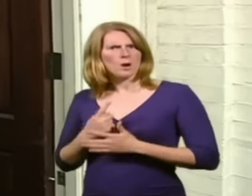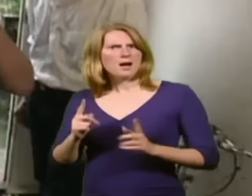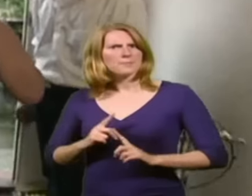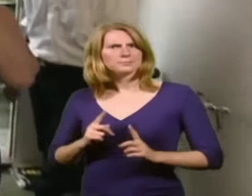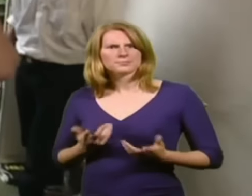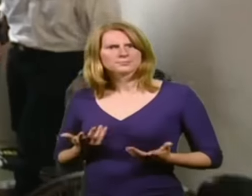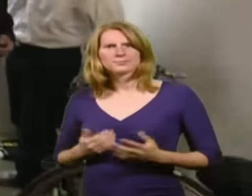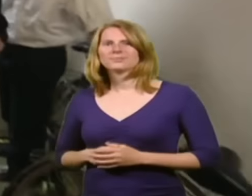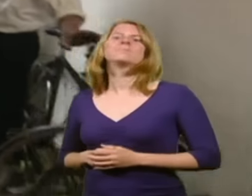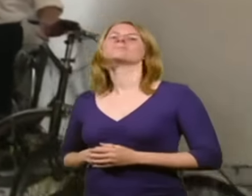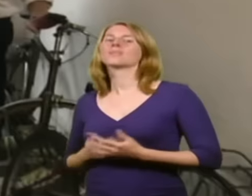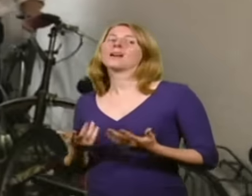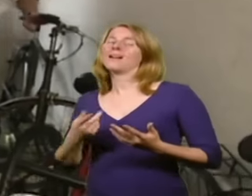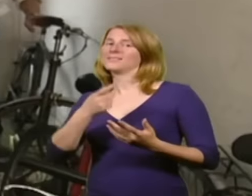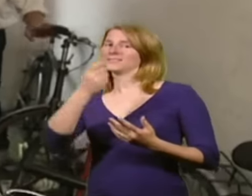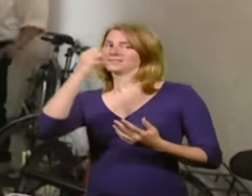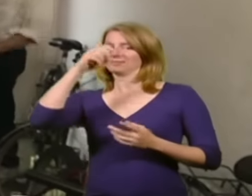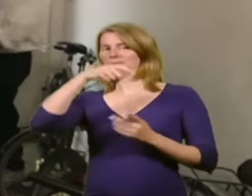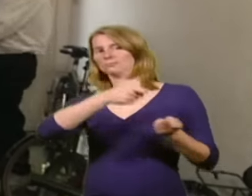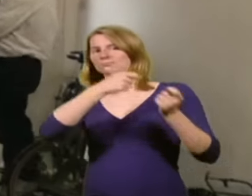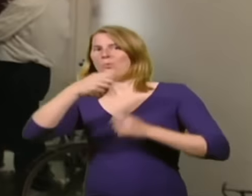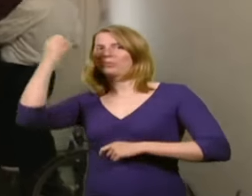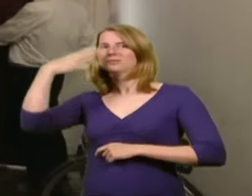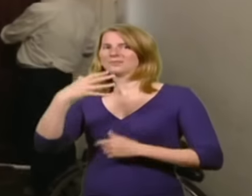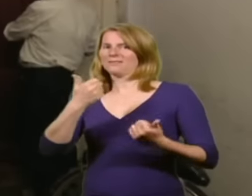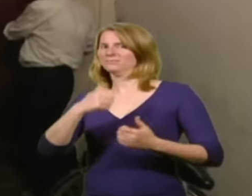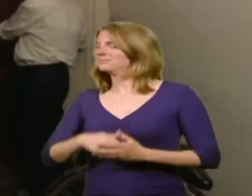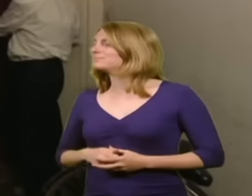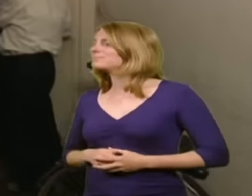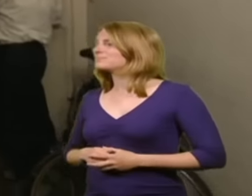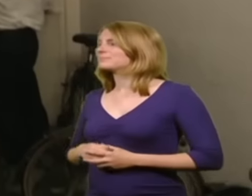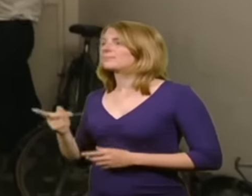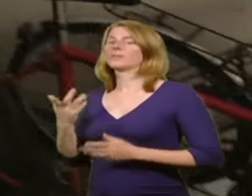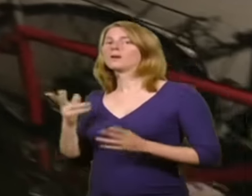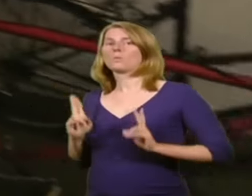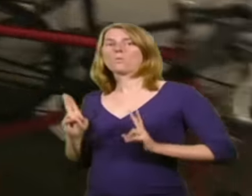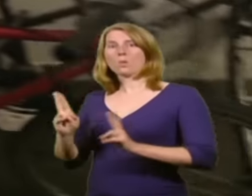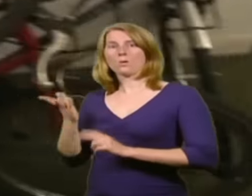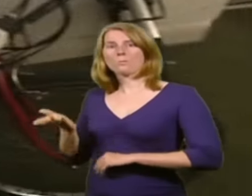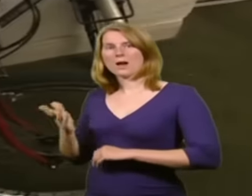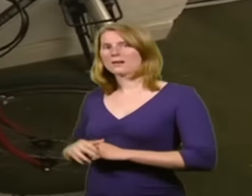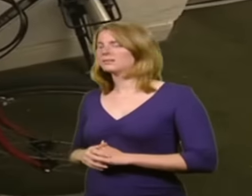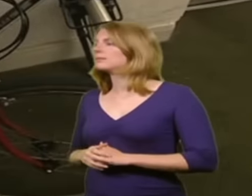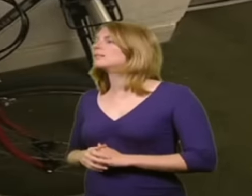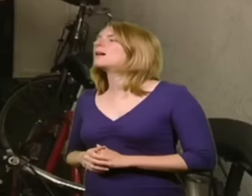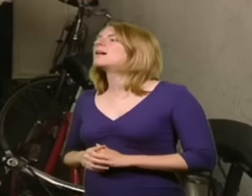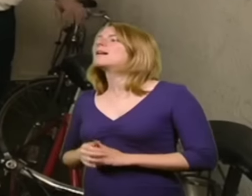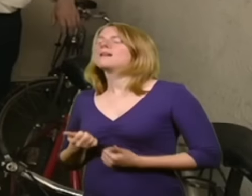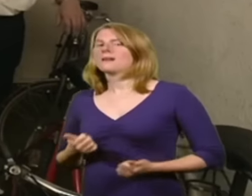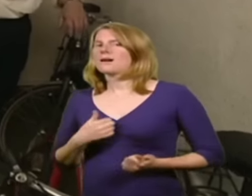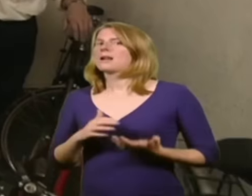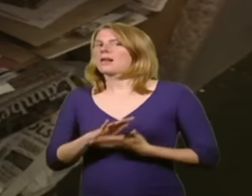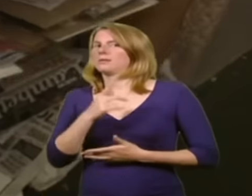know about that. Come through. This is our, um, communal way. Well, I'm glad you said that